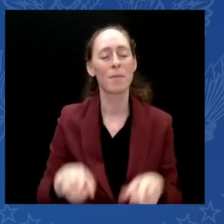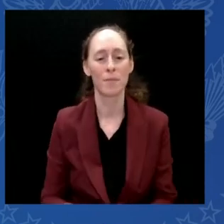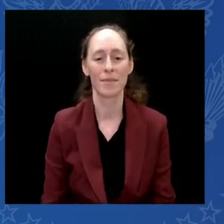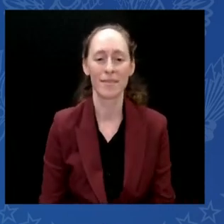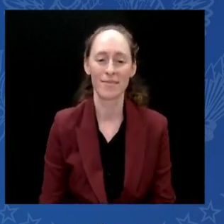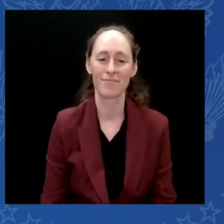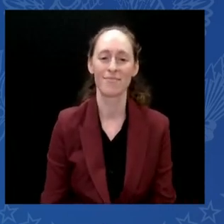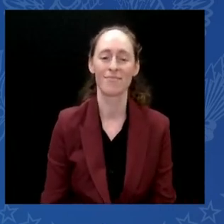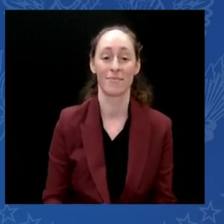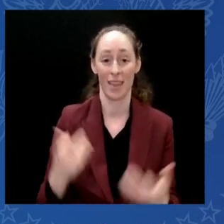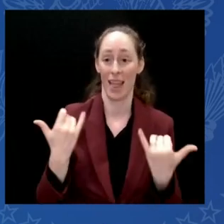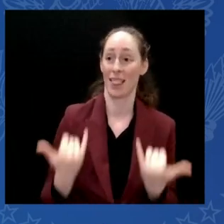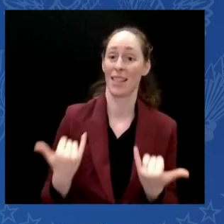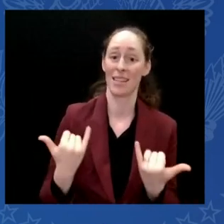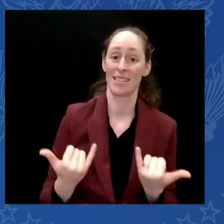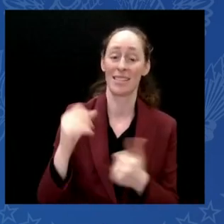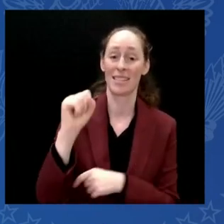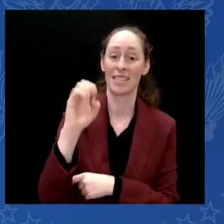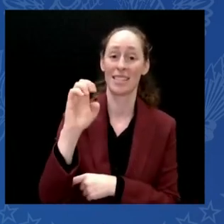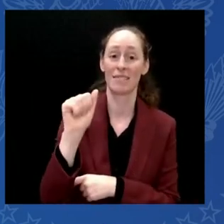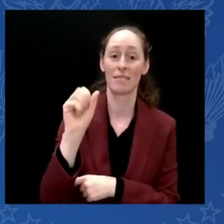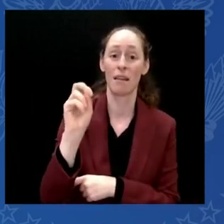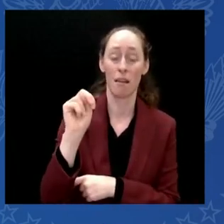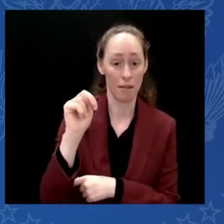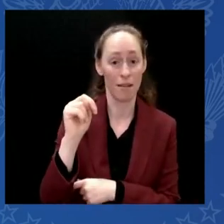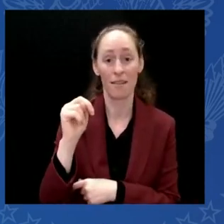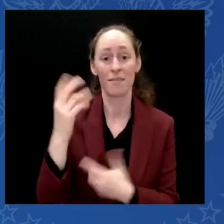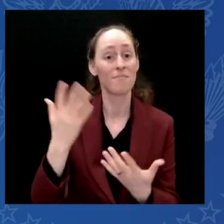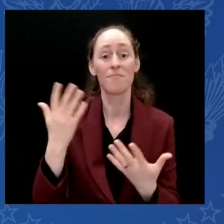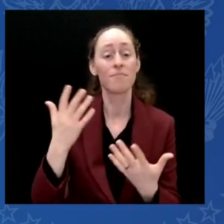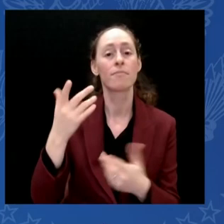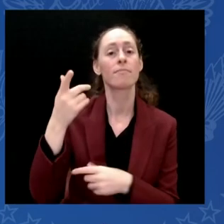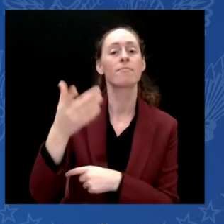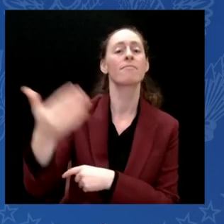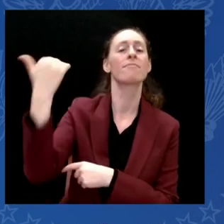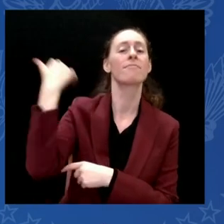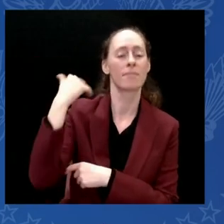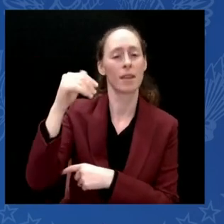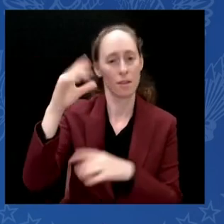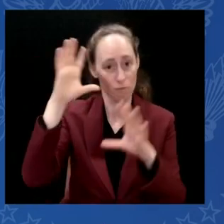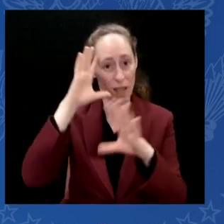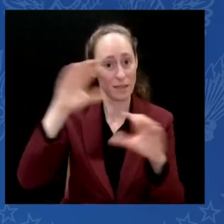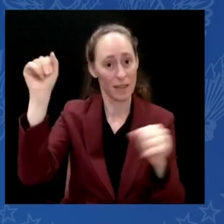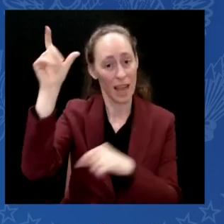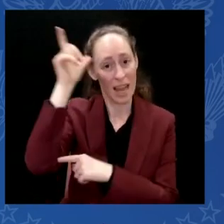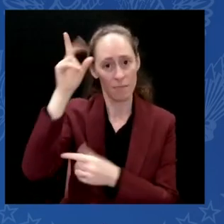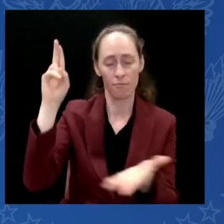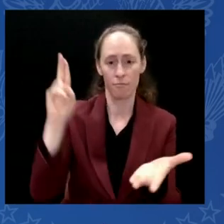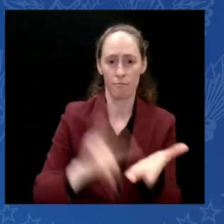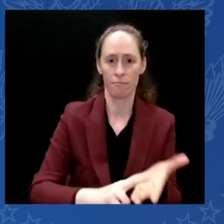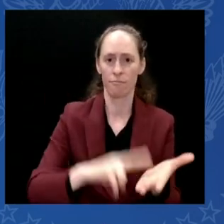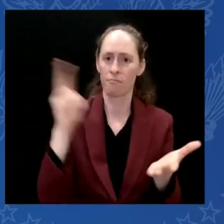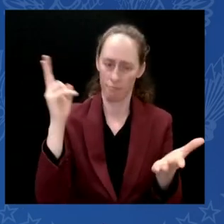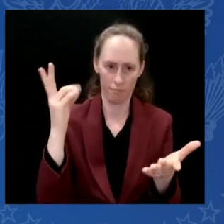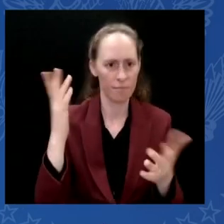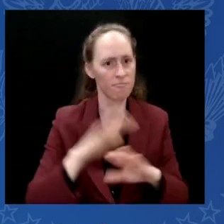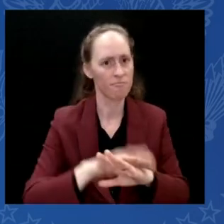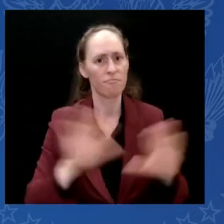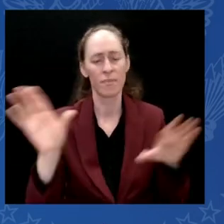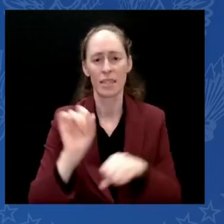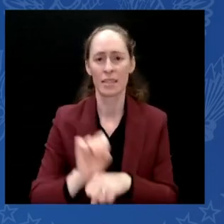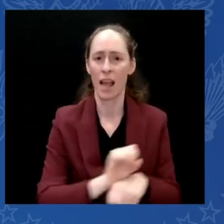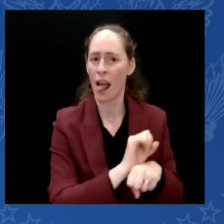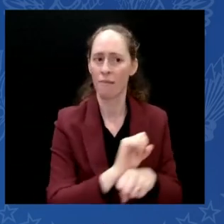Christmas 1941, in the weeks after Pearl Harbor, Franklin Delano Roosevelt hosted Winston Churchill in this White